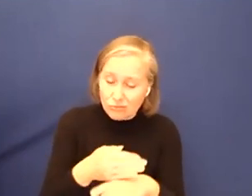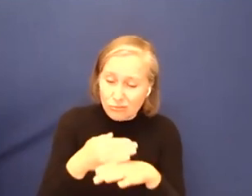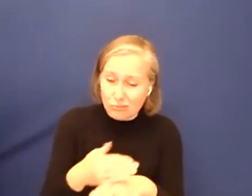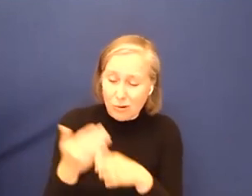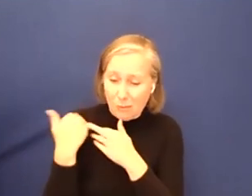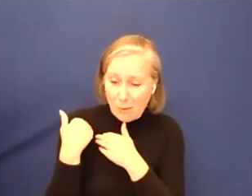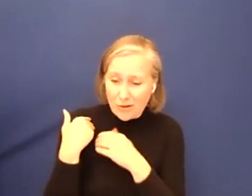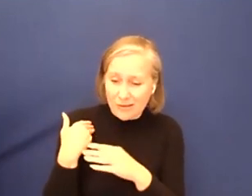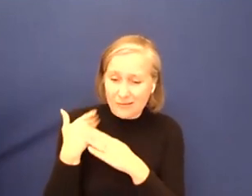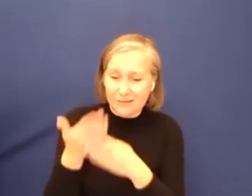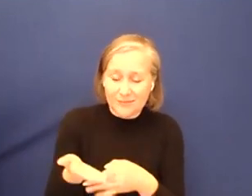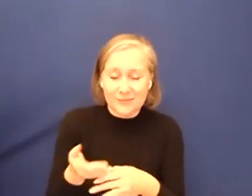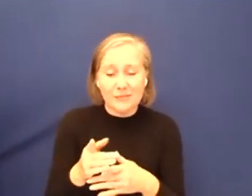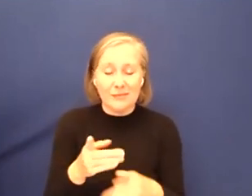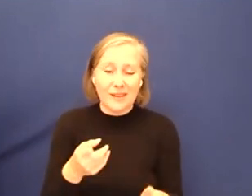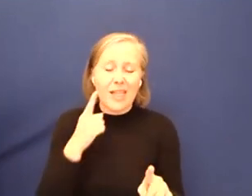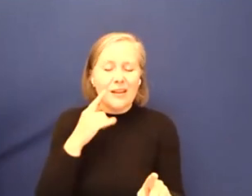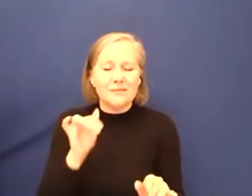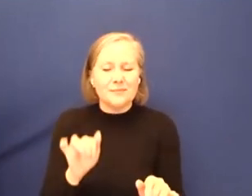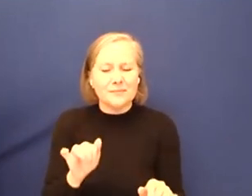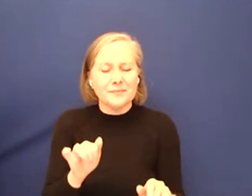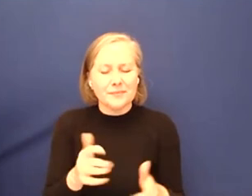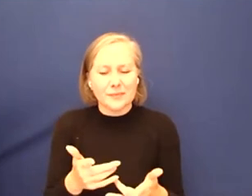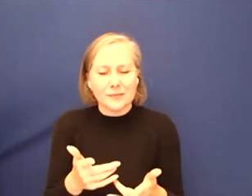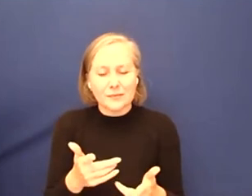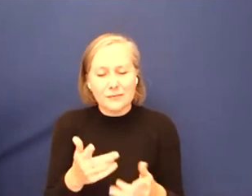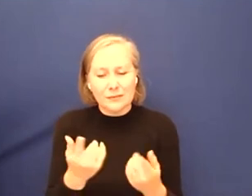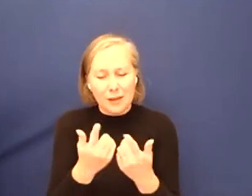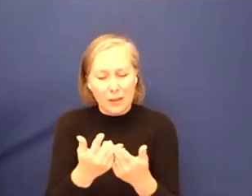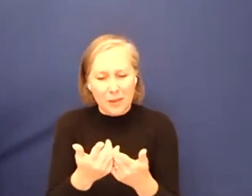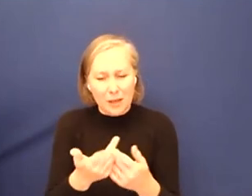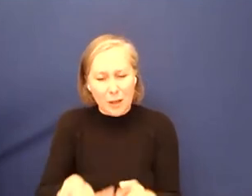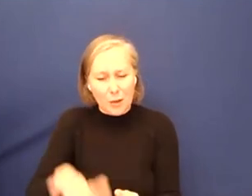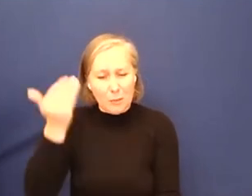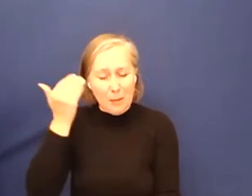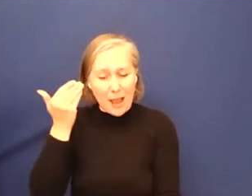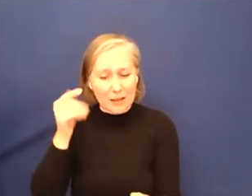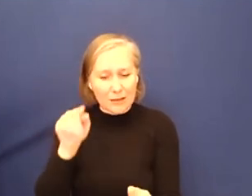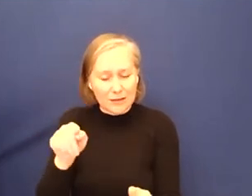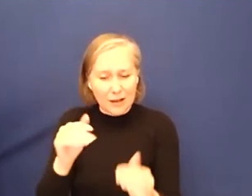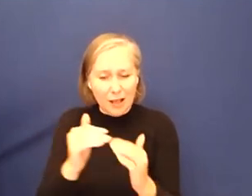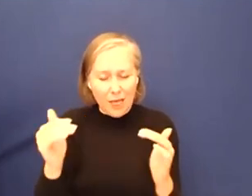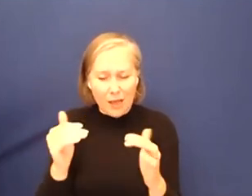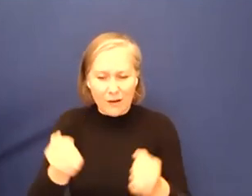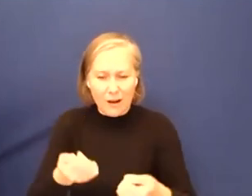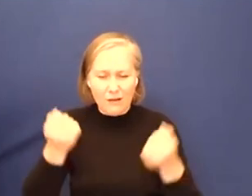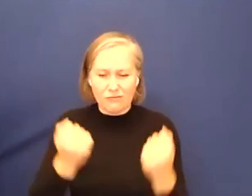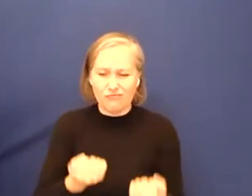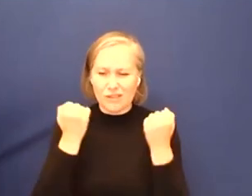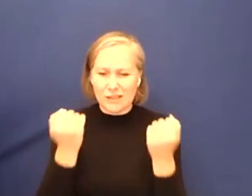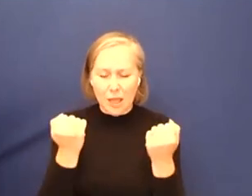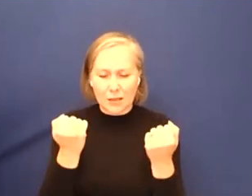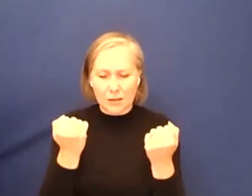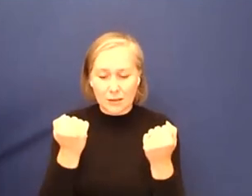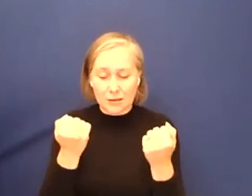it? So I think, yeah, and I think, again, that's something where it goes back to that sort of level of resilience that we have just